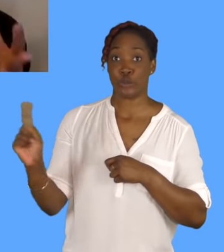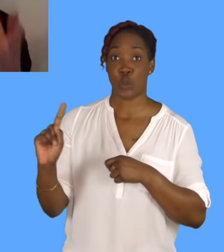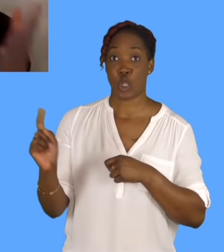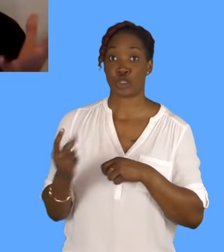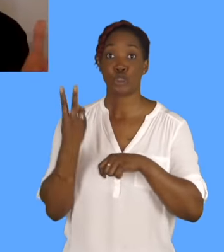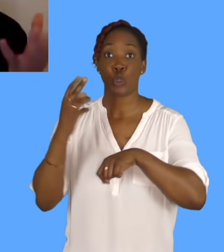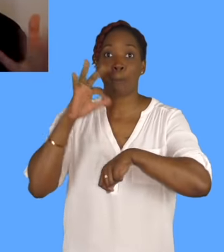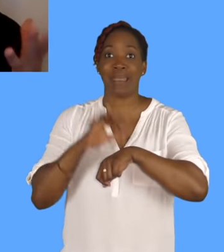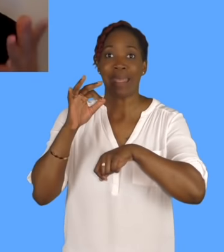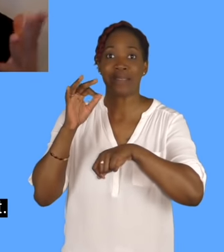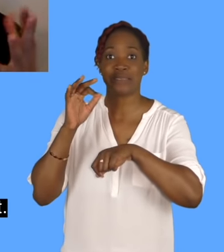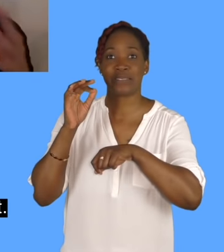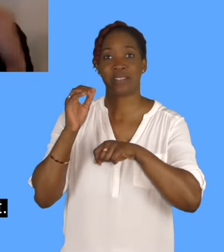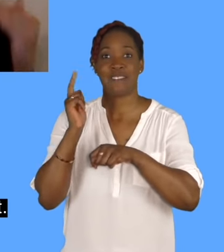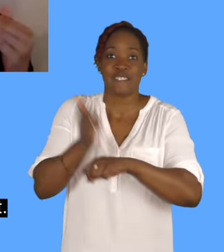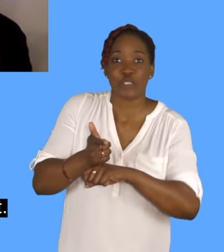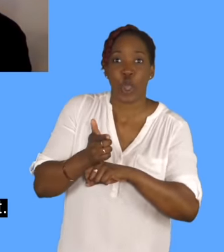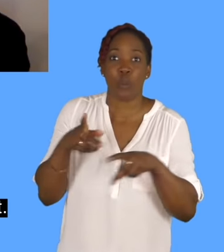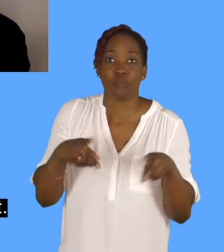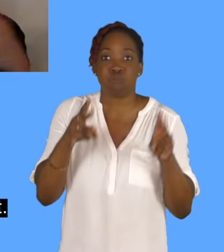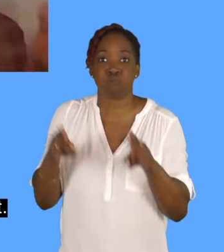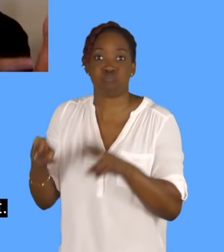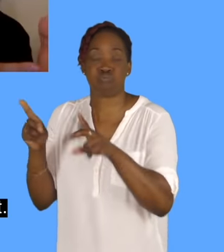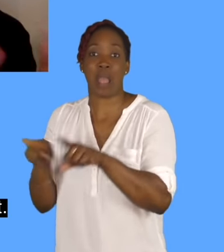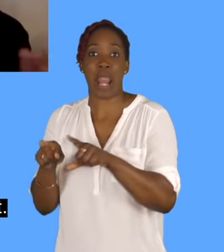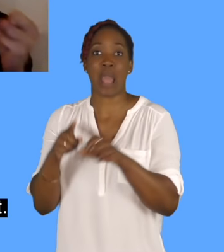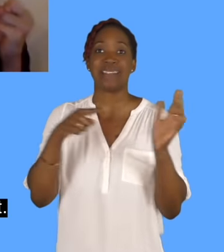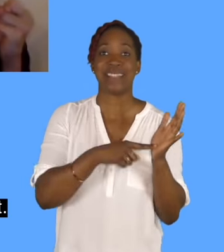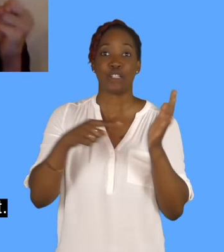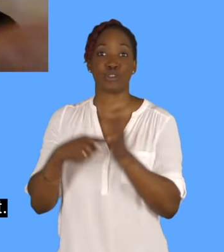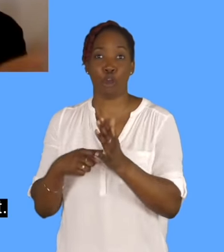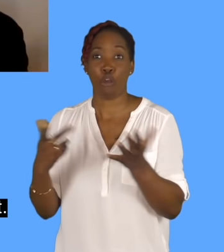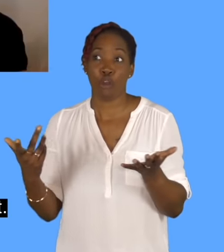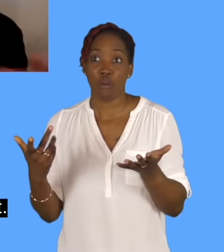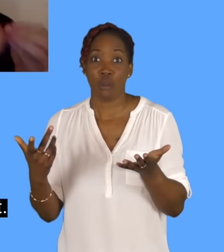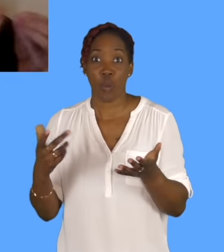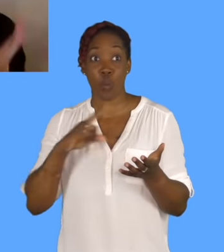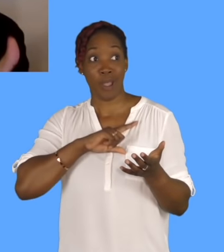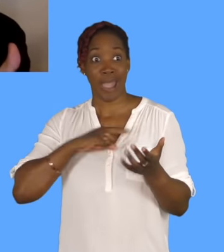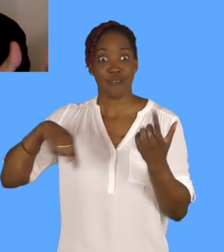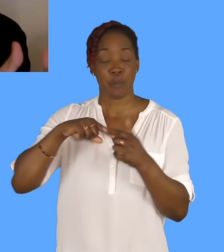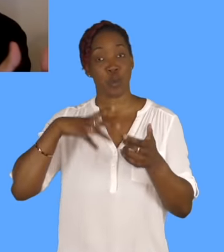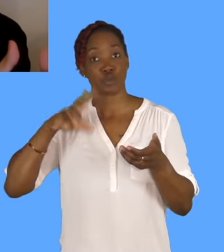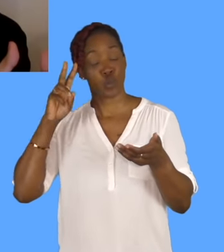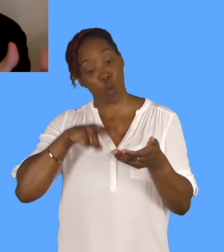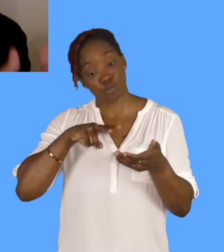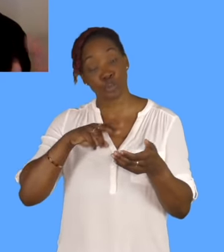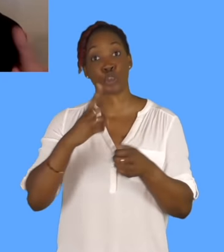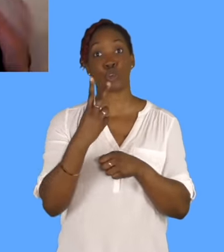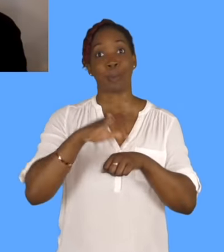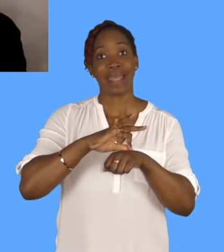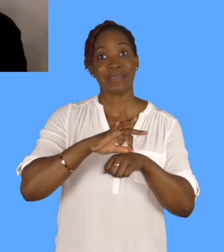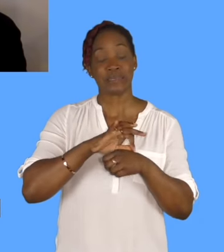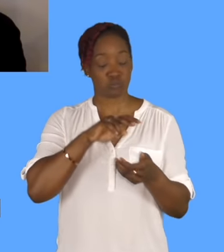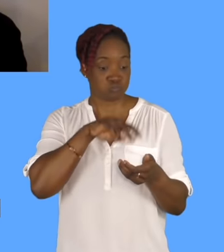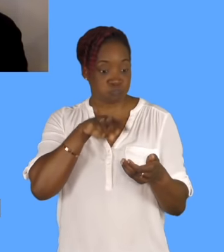TikTok and everything. Because everybody wants to watch that. Everybody's glued to that, and that's becoming more and more sensational.